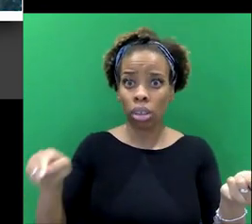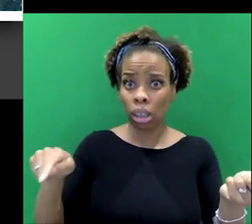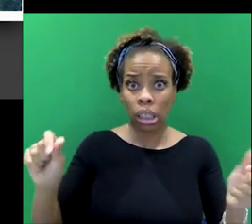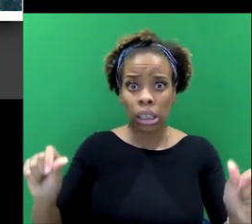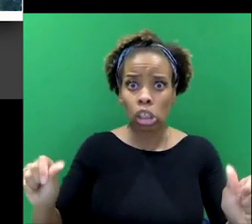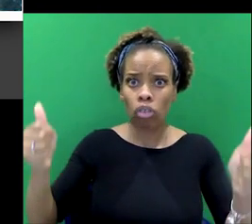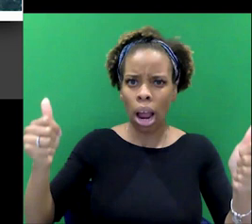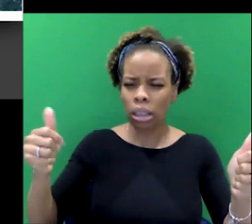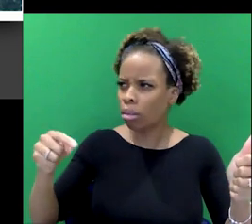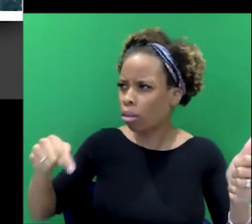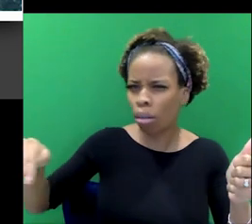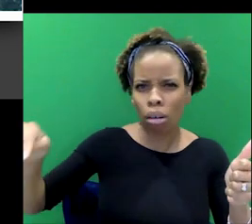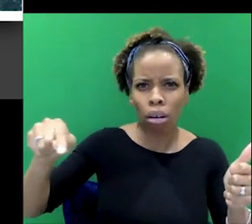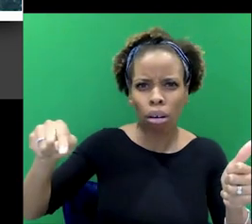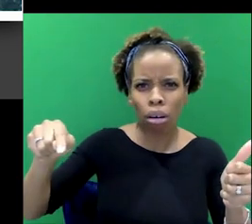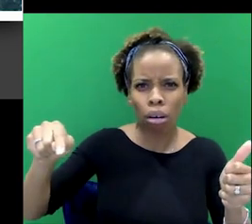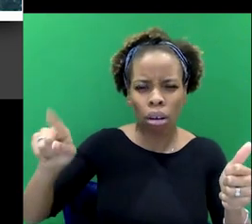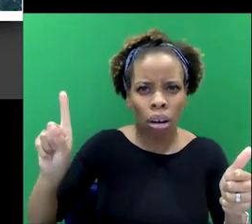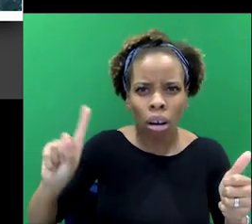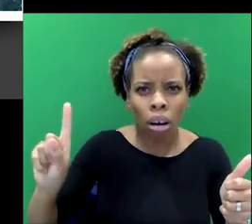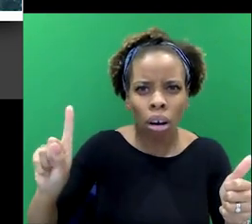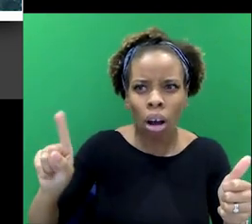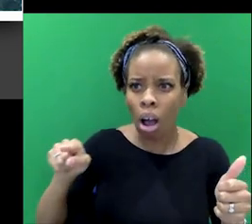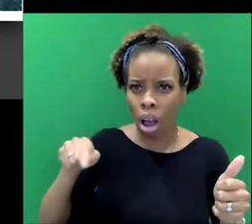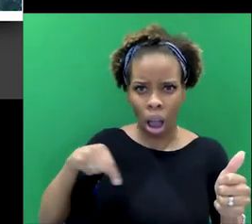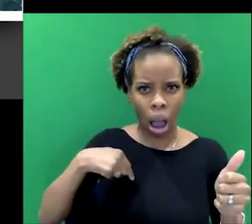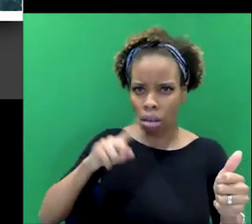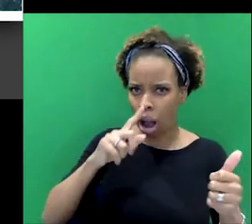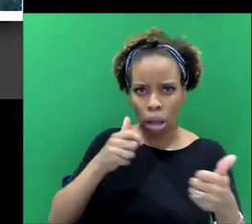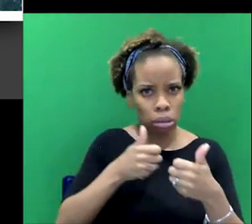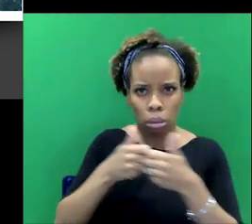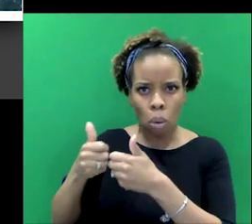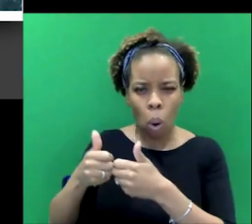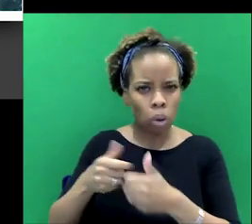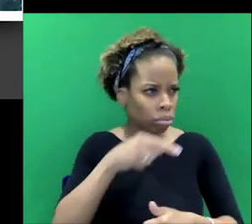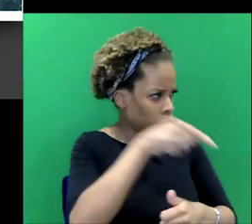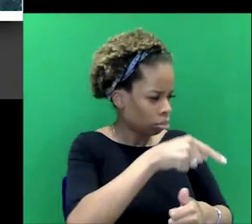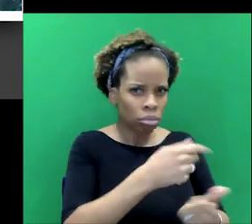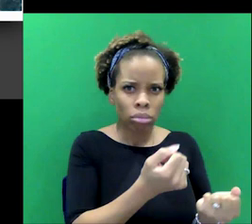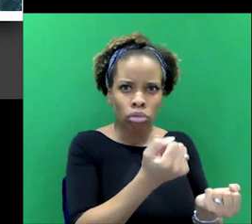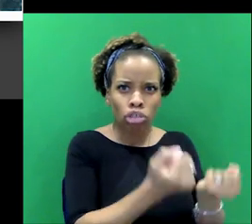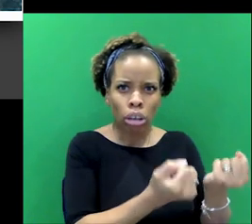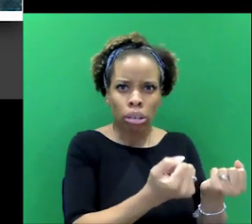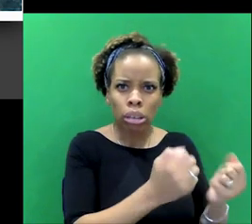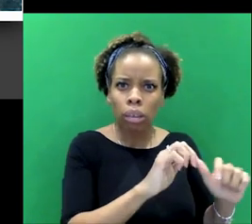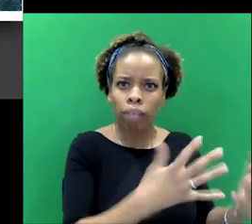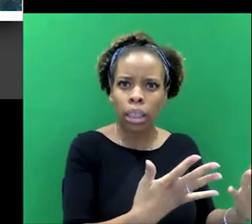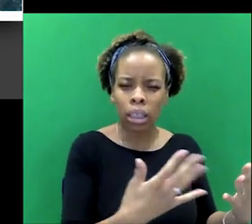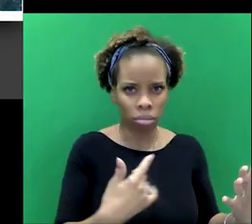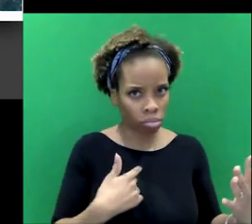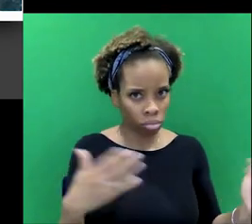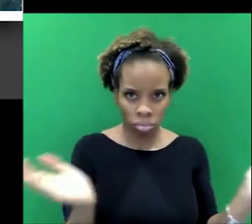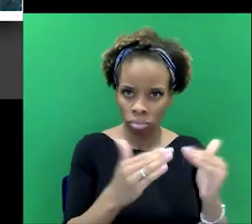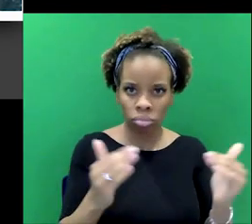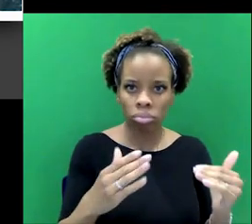great. And if these were questioned and these are sliding, he had to support this. This is a miscarriage of justice. And so he has to, uh,